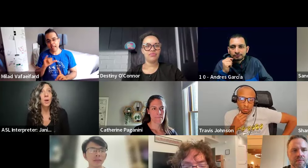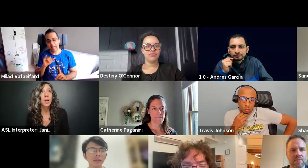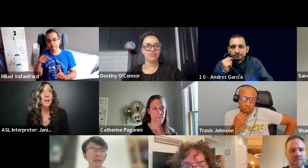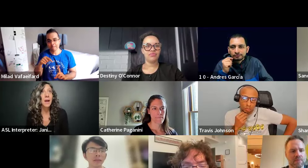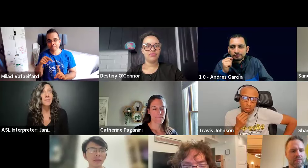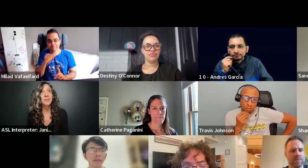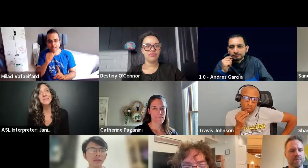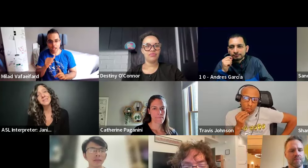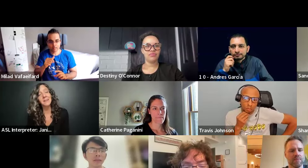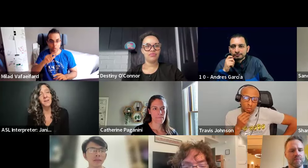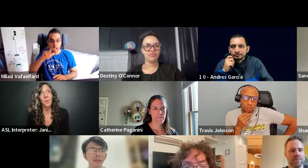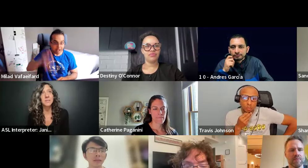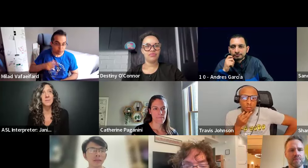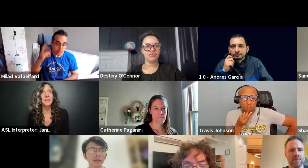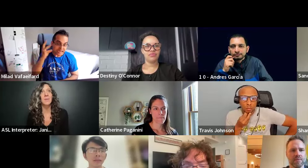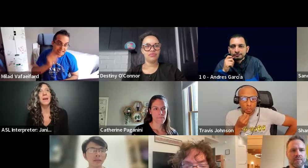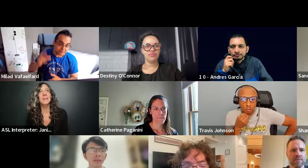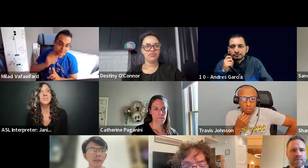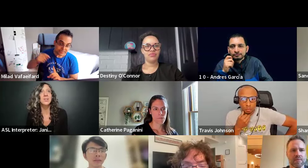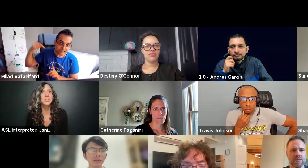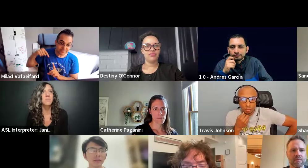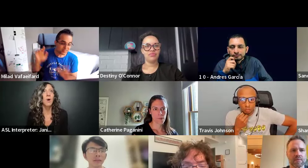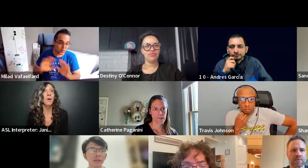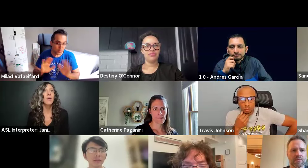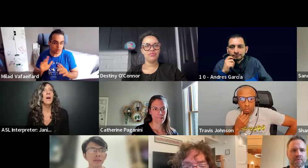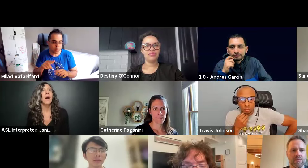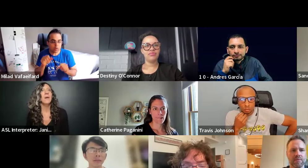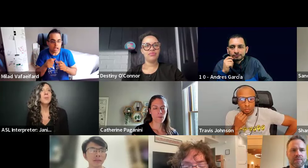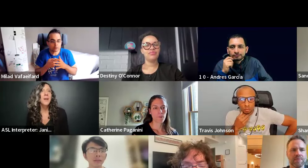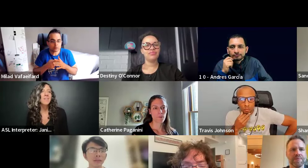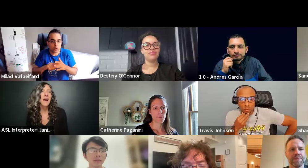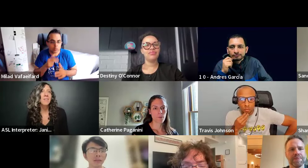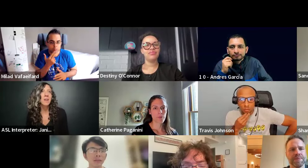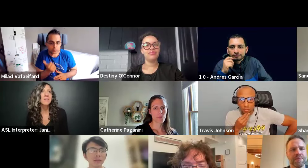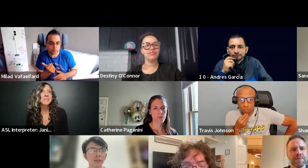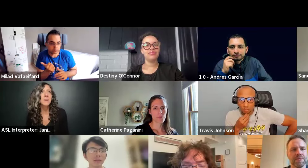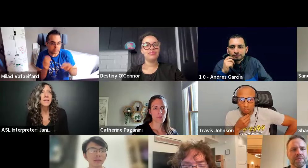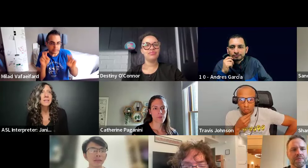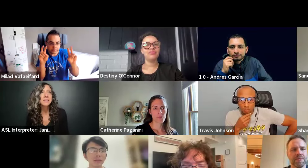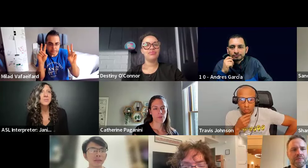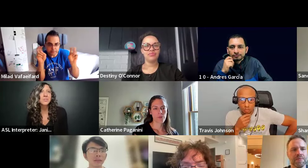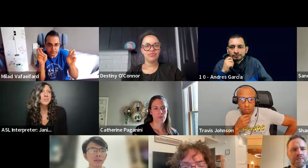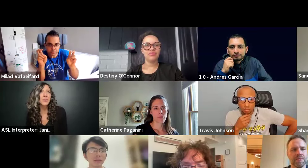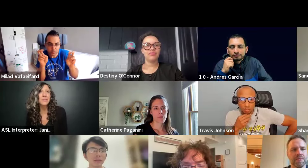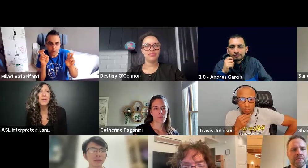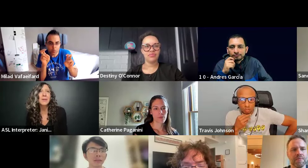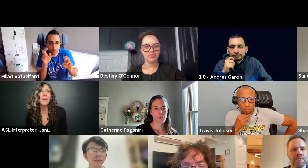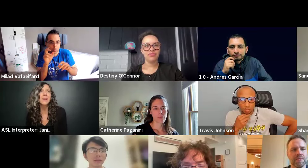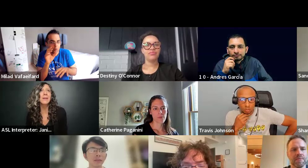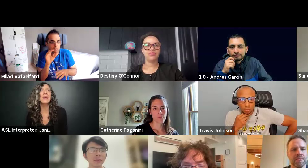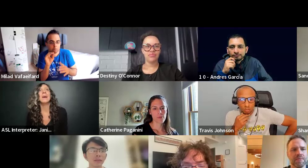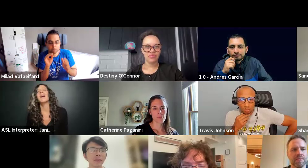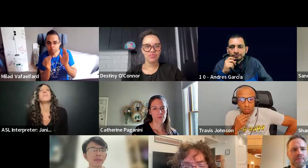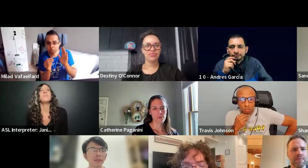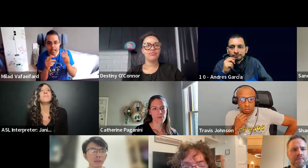work effort? doesn't always mean that way. I can start small. Um, you don't have to have a lot of experience. You could just start very,